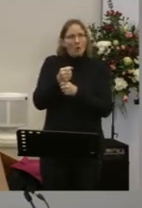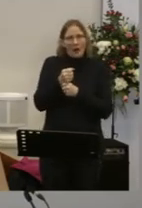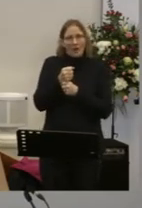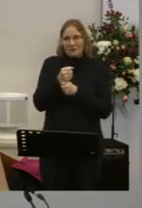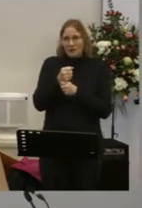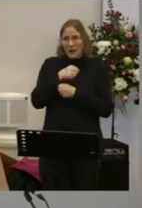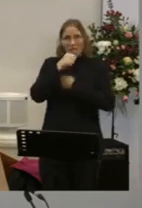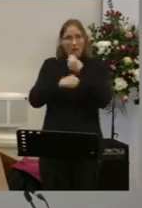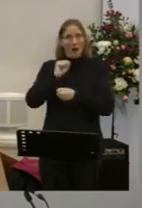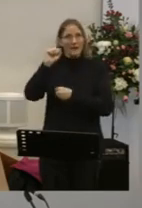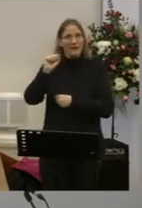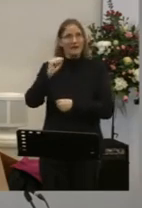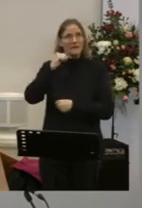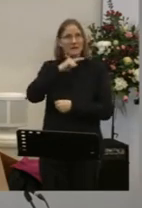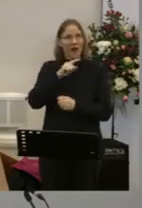adopted